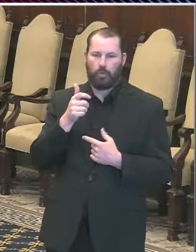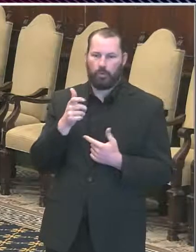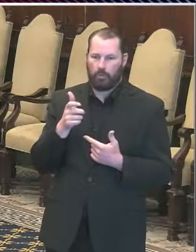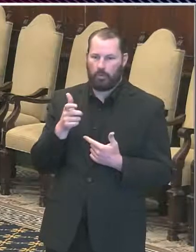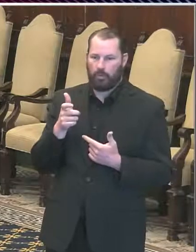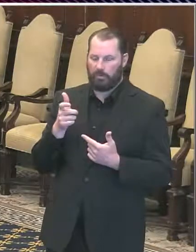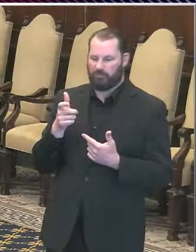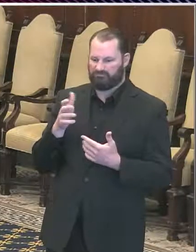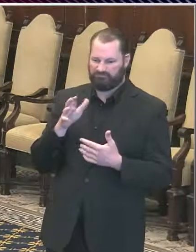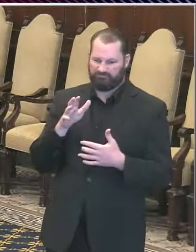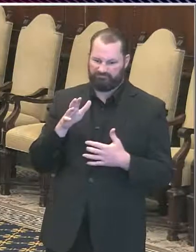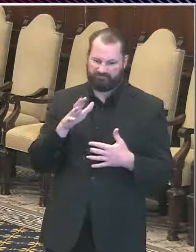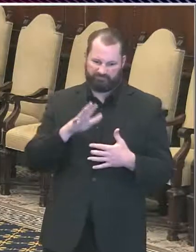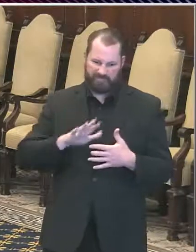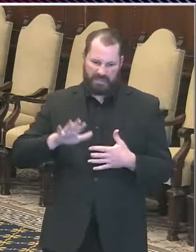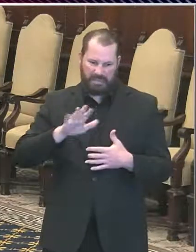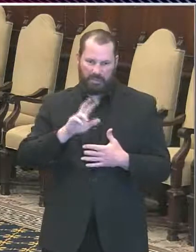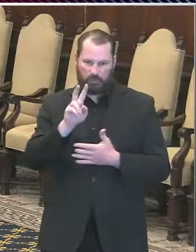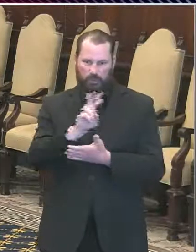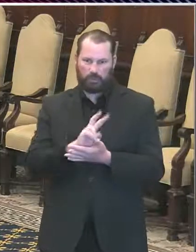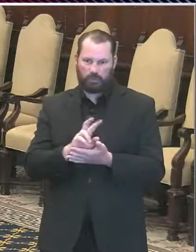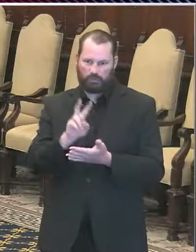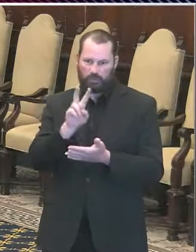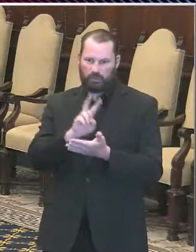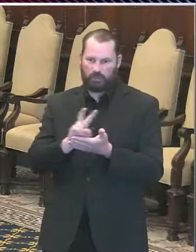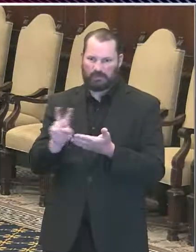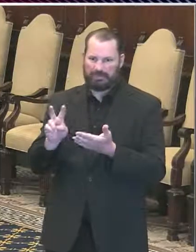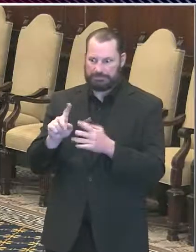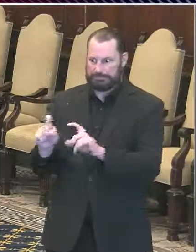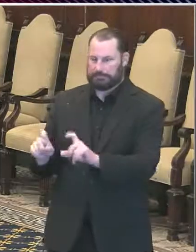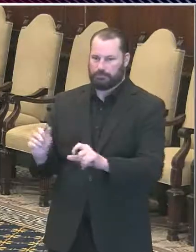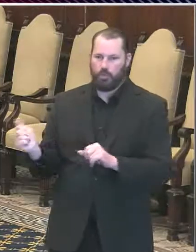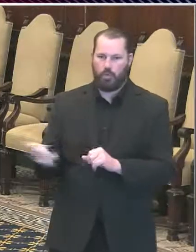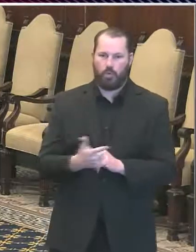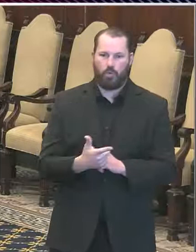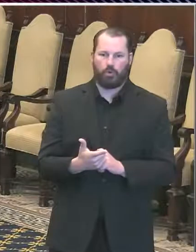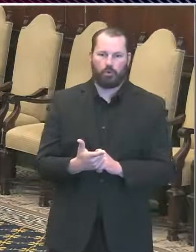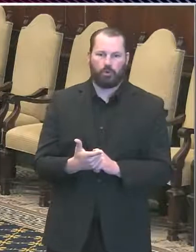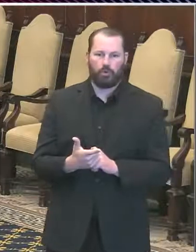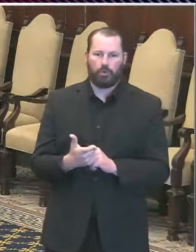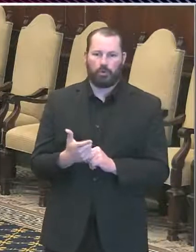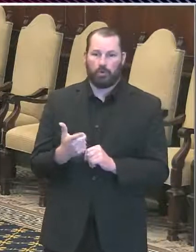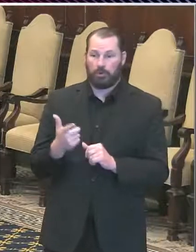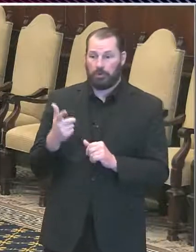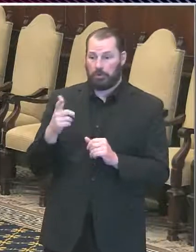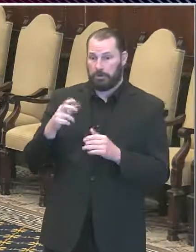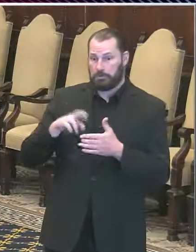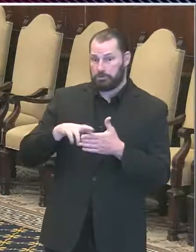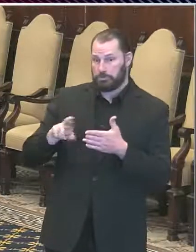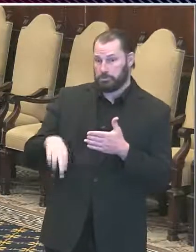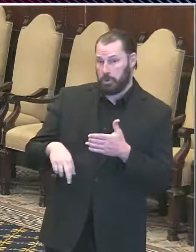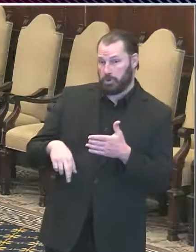And we anticipate releasing the total number, the results, the first week of June.